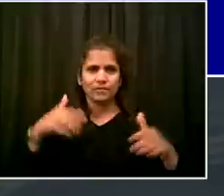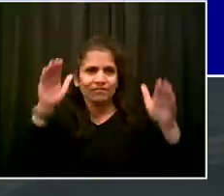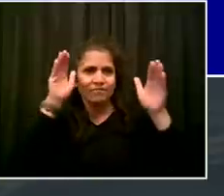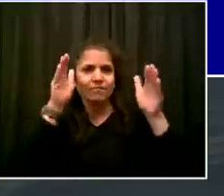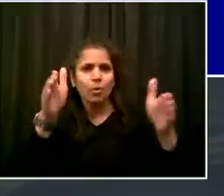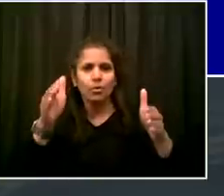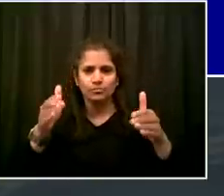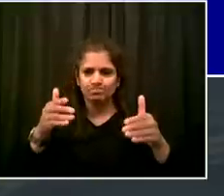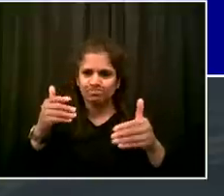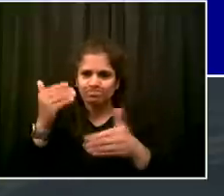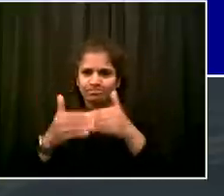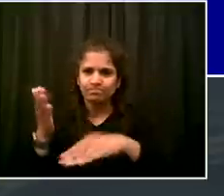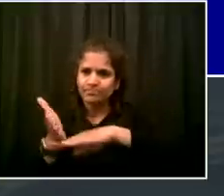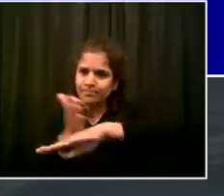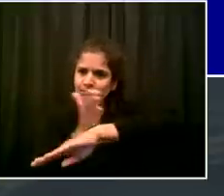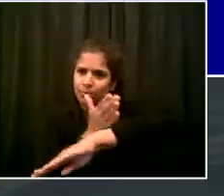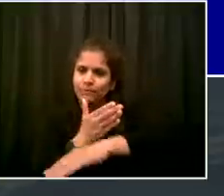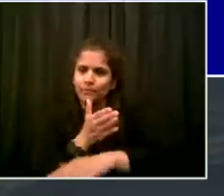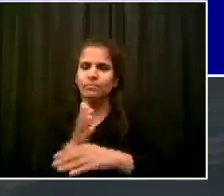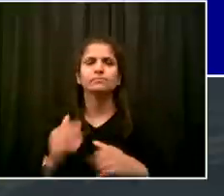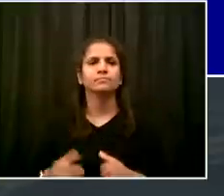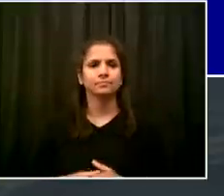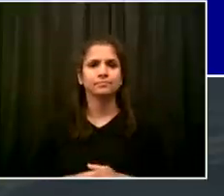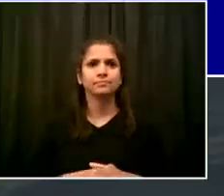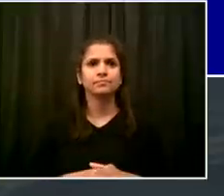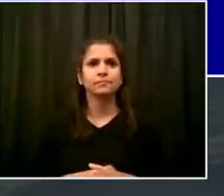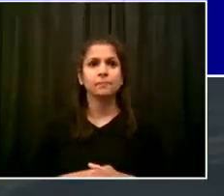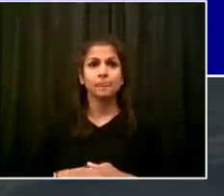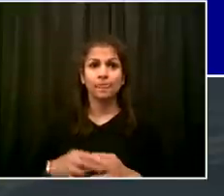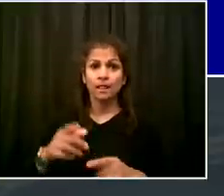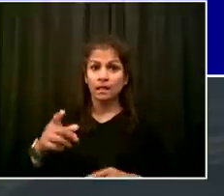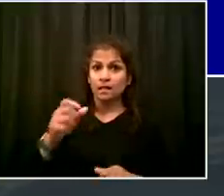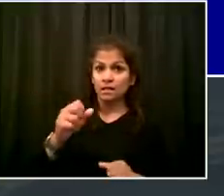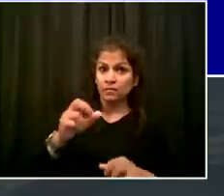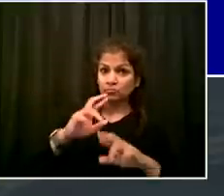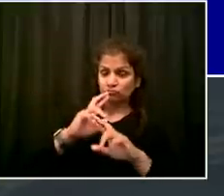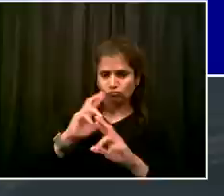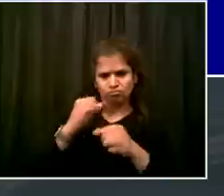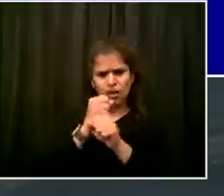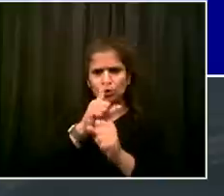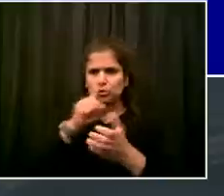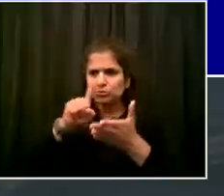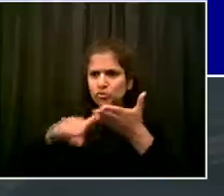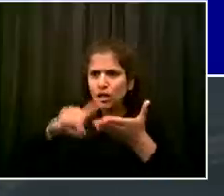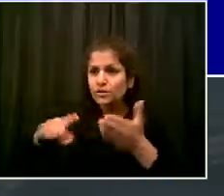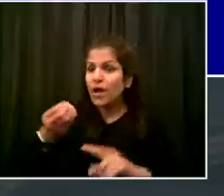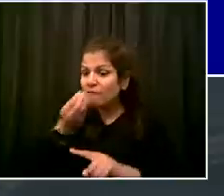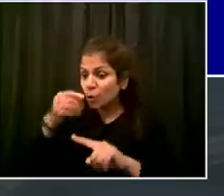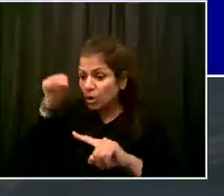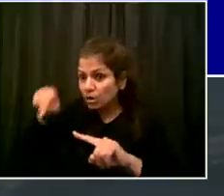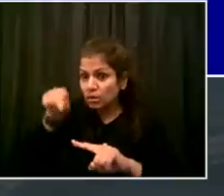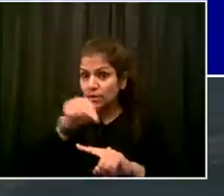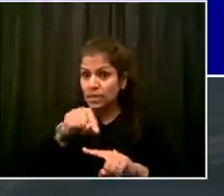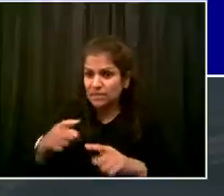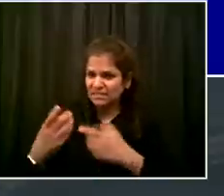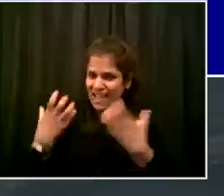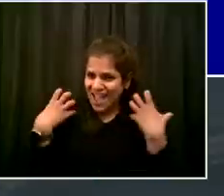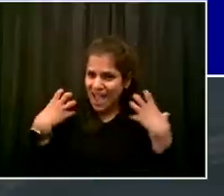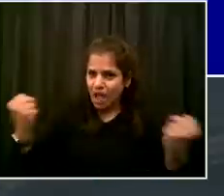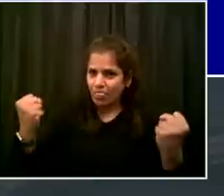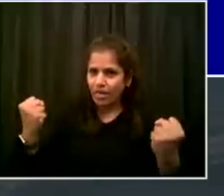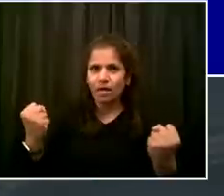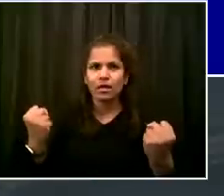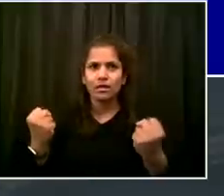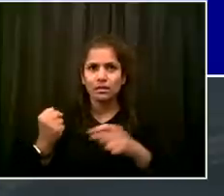We want to make sure that every meal is healthy, meets and exceeds the minimum requirements for protein, for vegetables, for